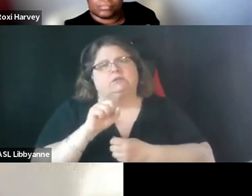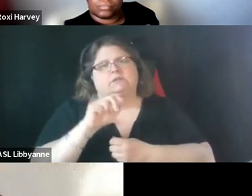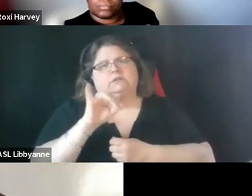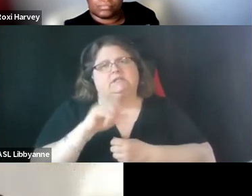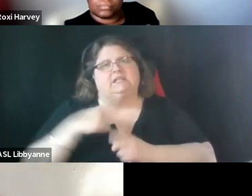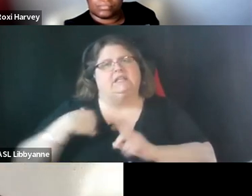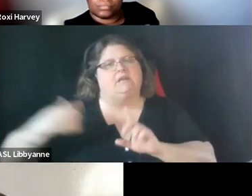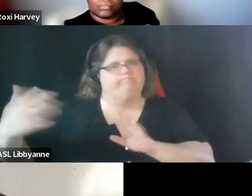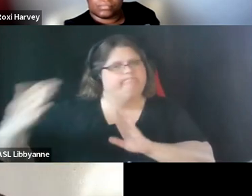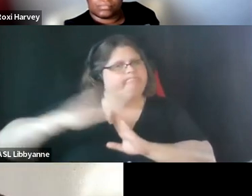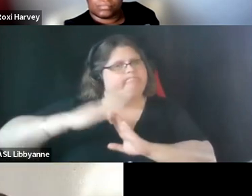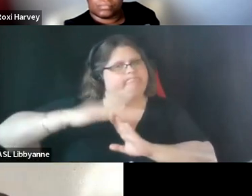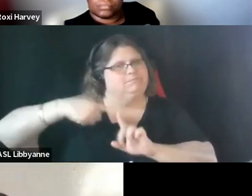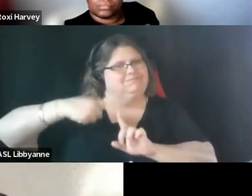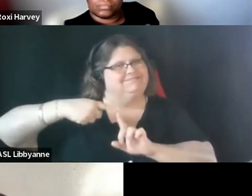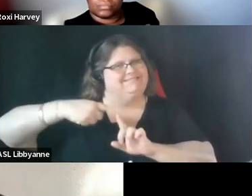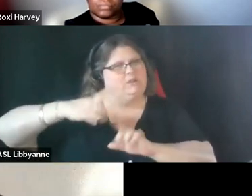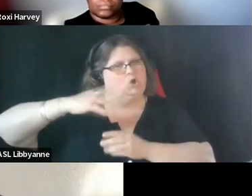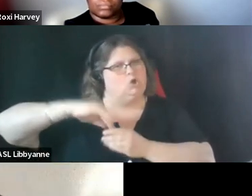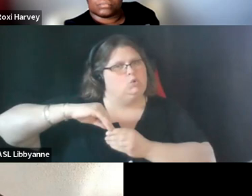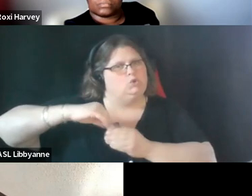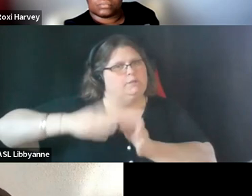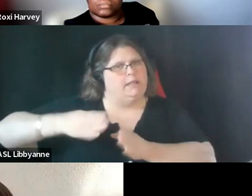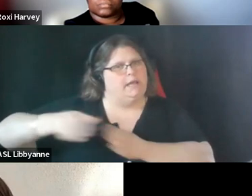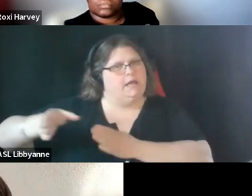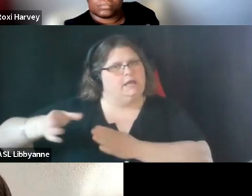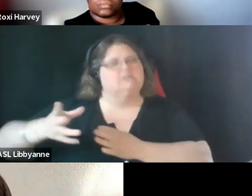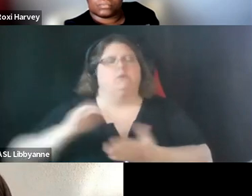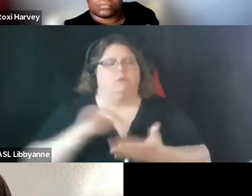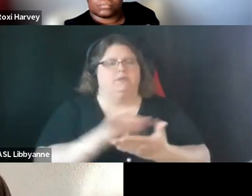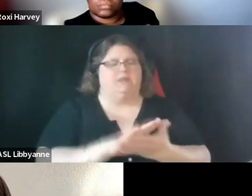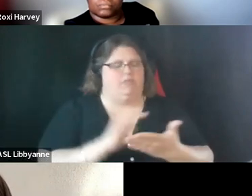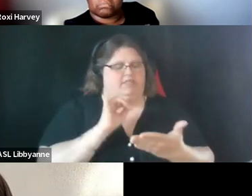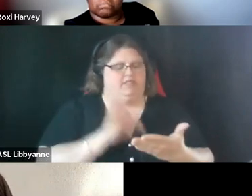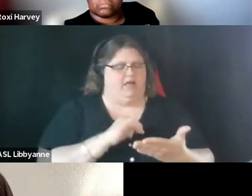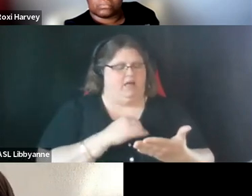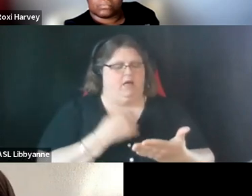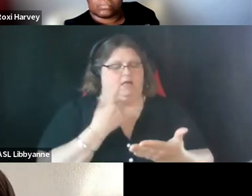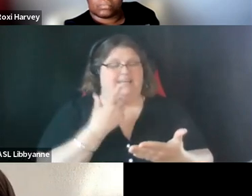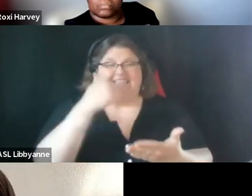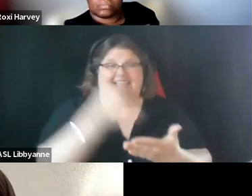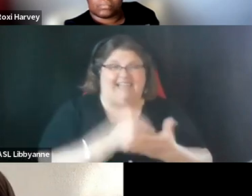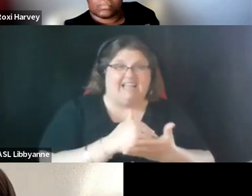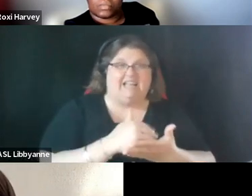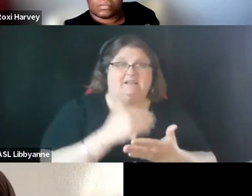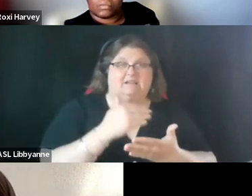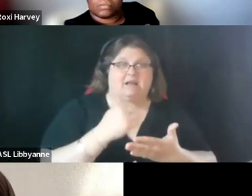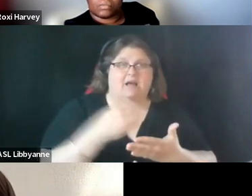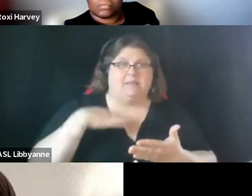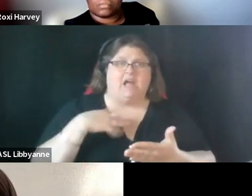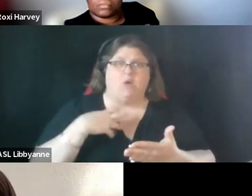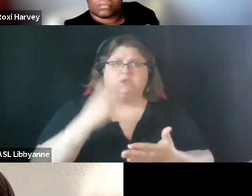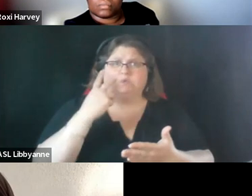the ways in which they discussed dei throughout the application and had demonstrated sort of a commitment to dei throughout